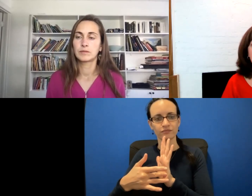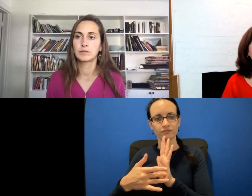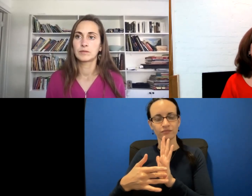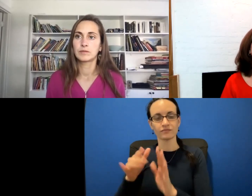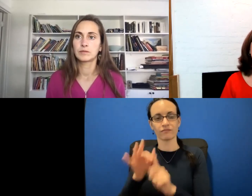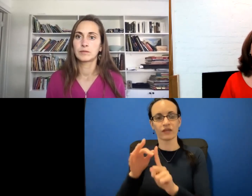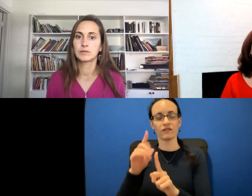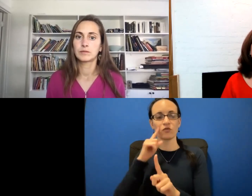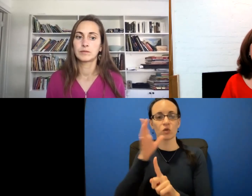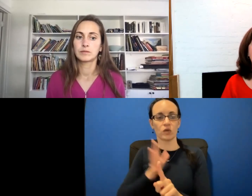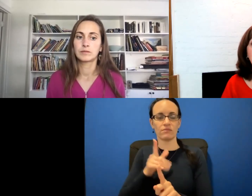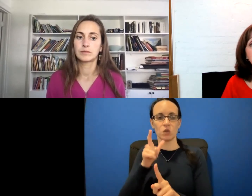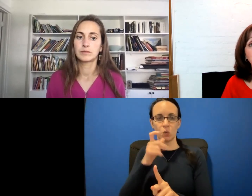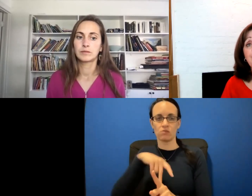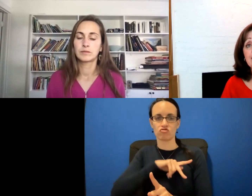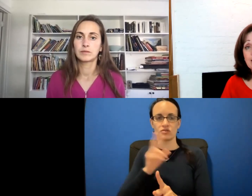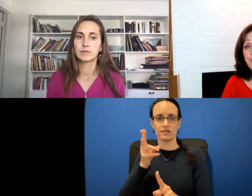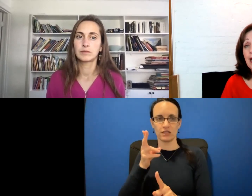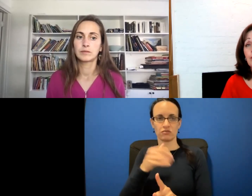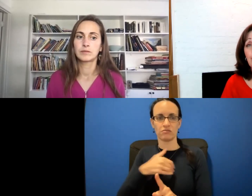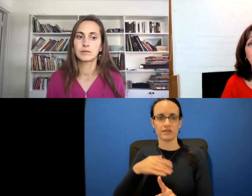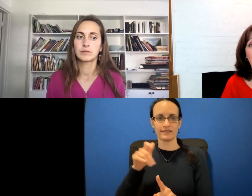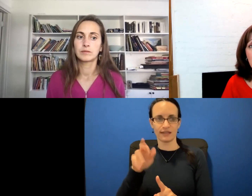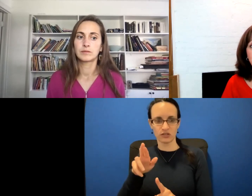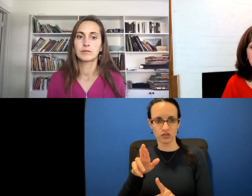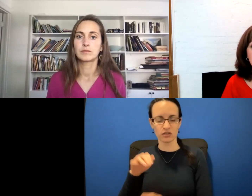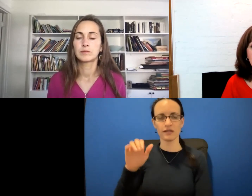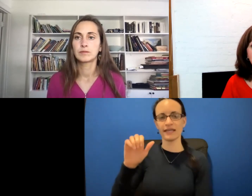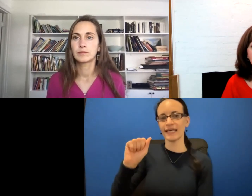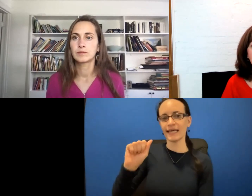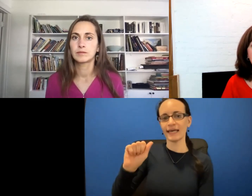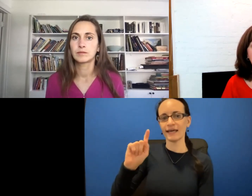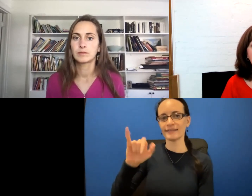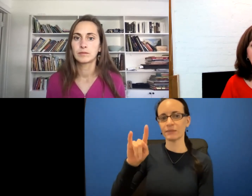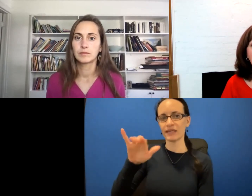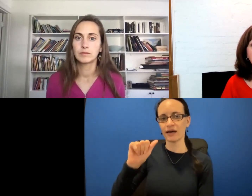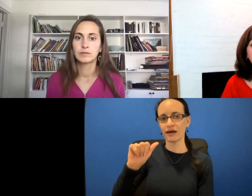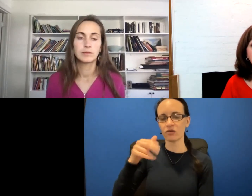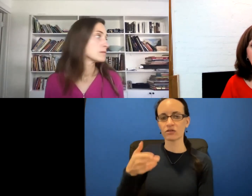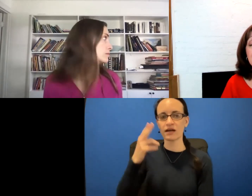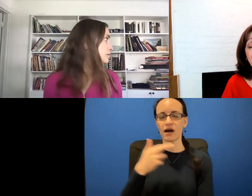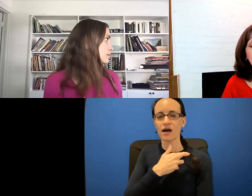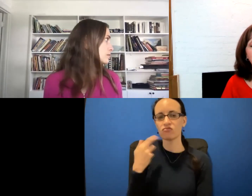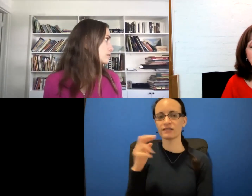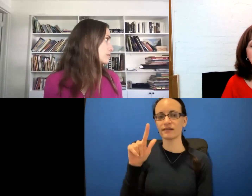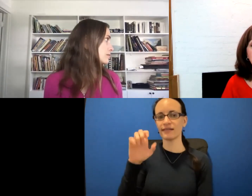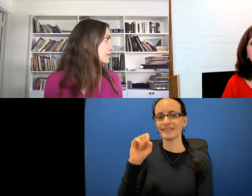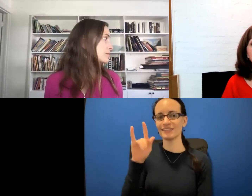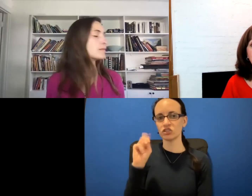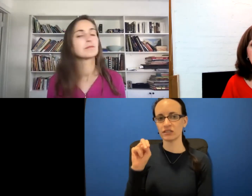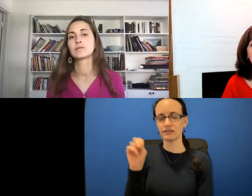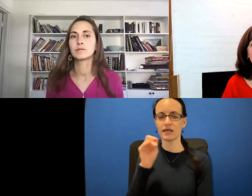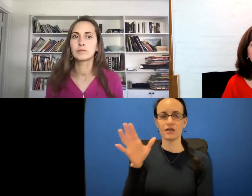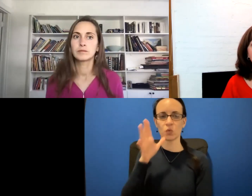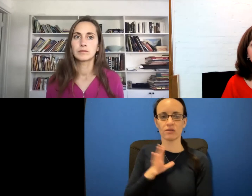personal history of breast cancer, or women who have a history of atypia or other high-risk lesions, and even in women with